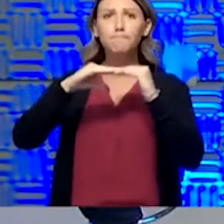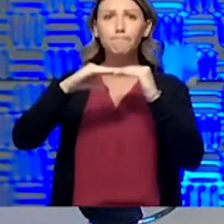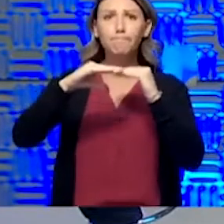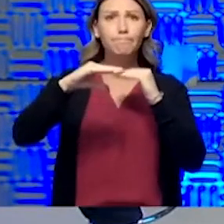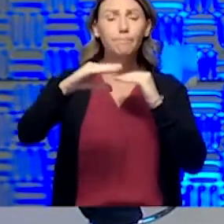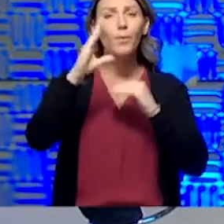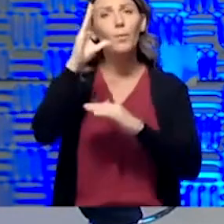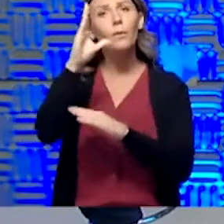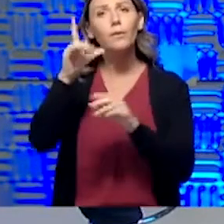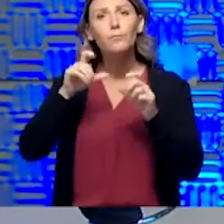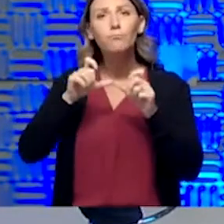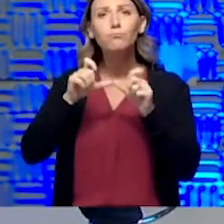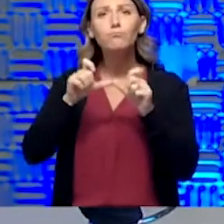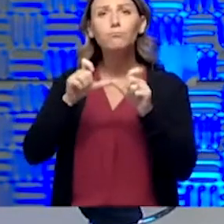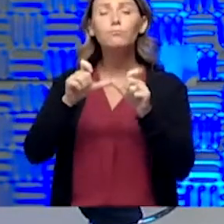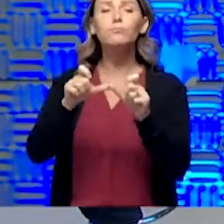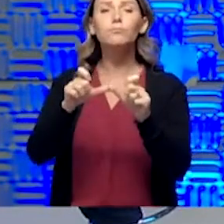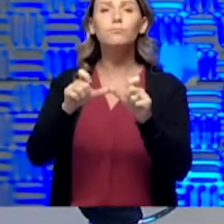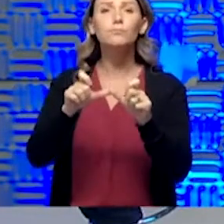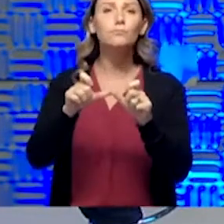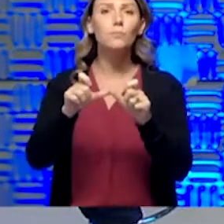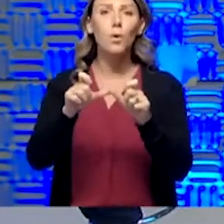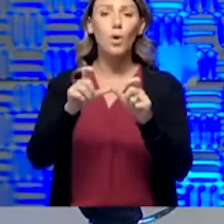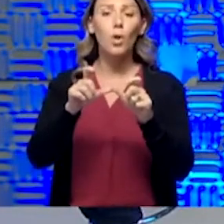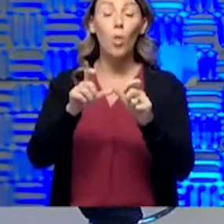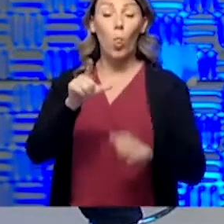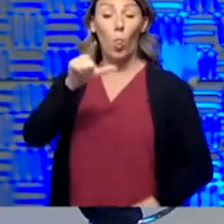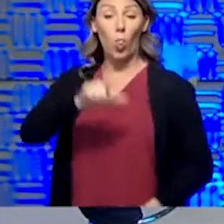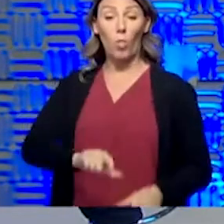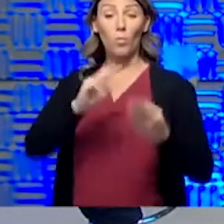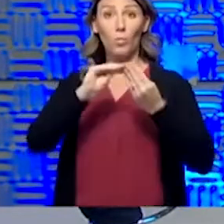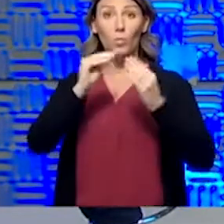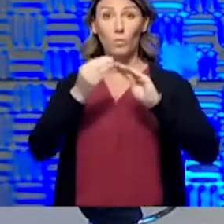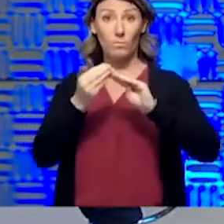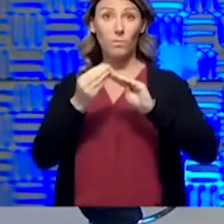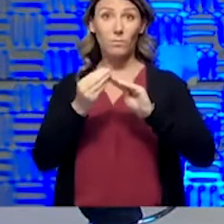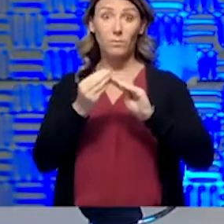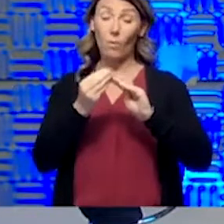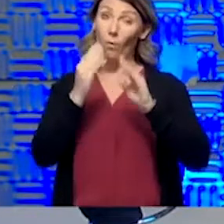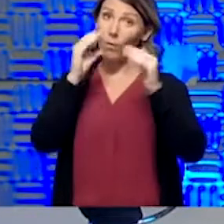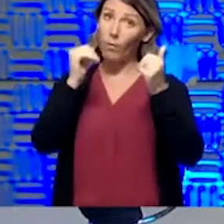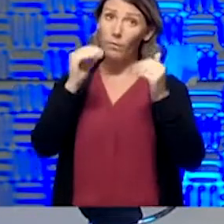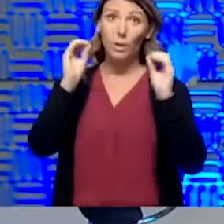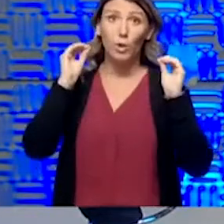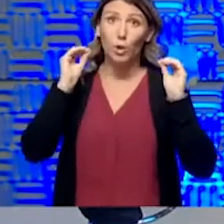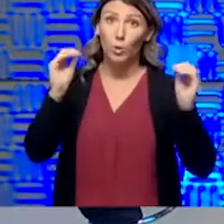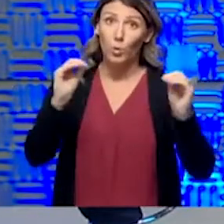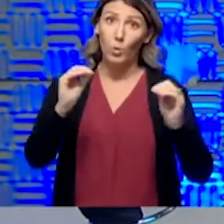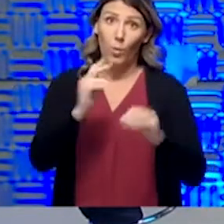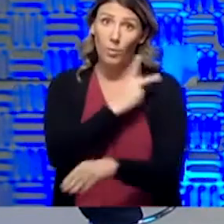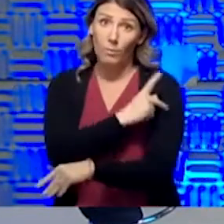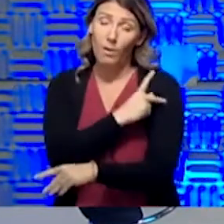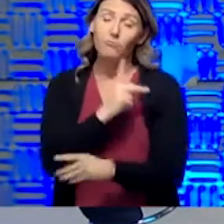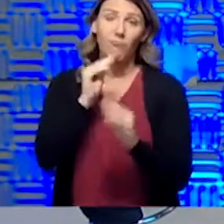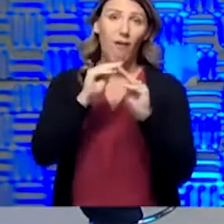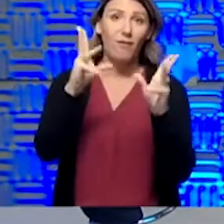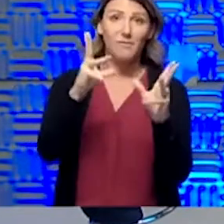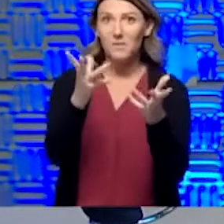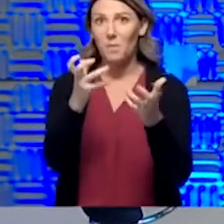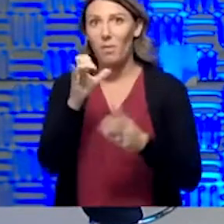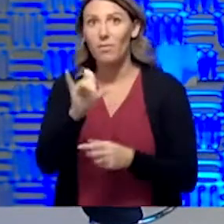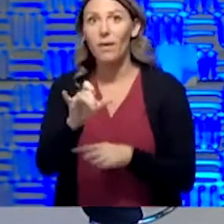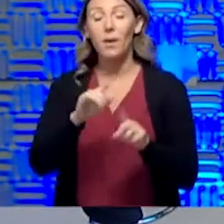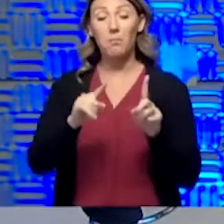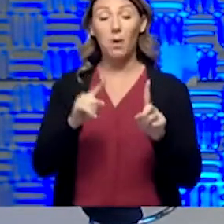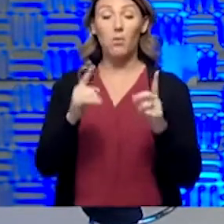we will continue to have lower amounts and hopefully eventually, you know, no amounts. Obviously, we would like that. But right now